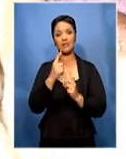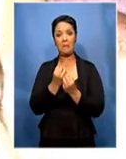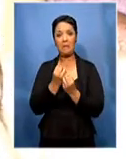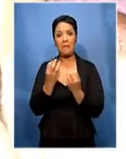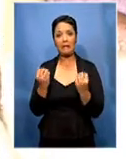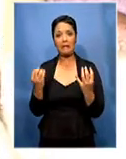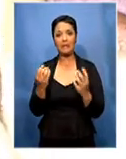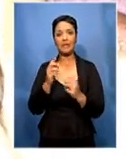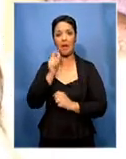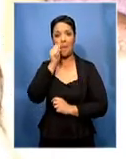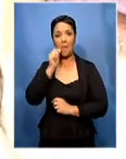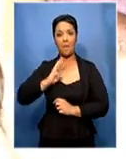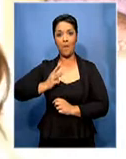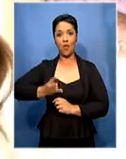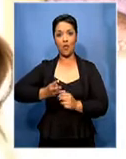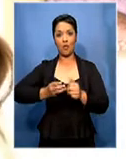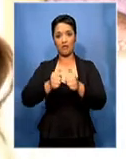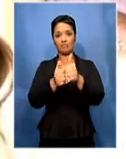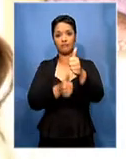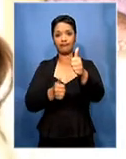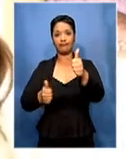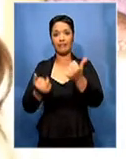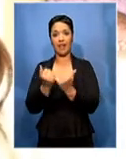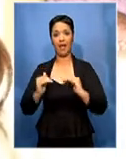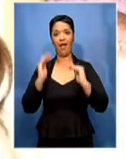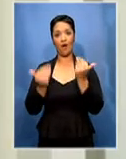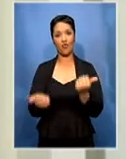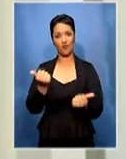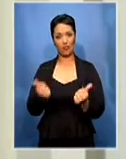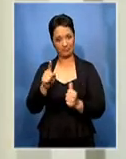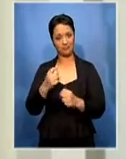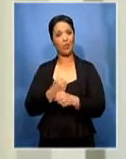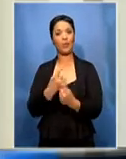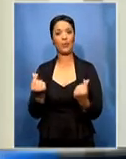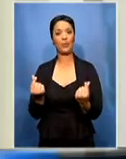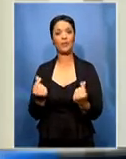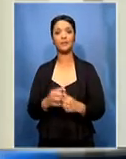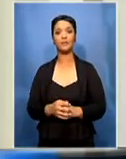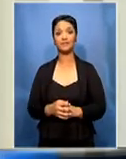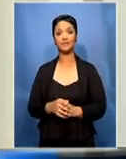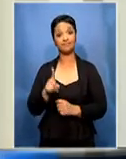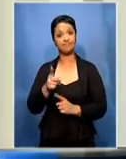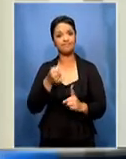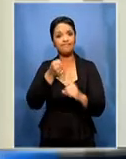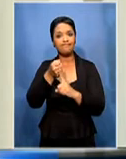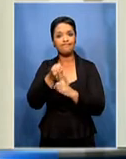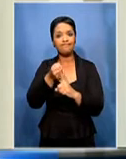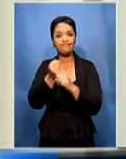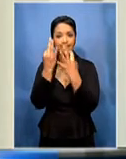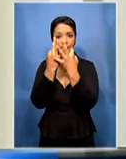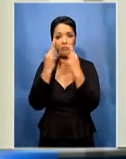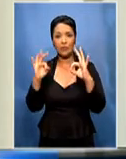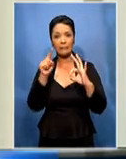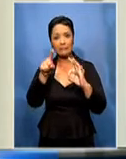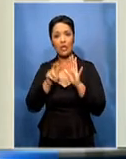many men and women who've served on the bench in the highest court in our country. He was a freedom fighter, a person who stood